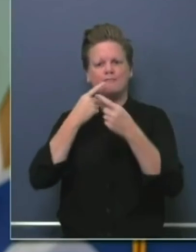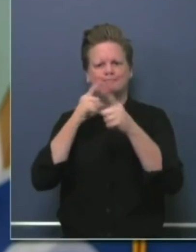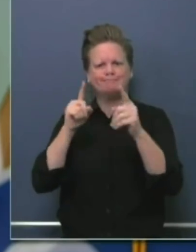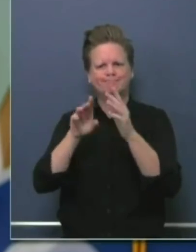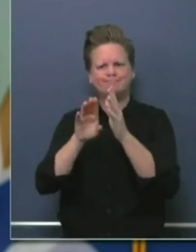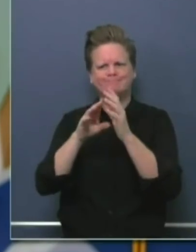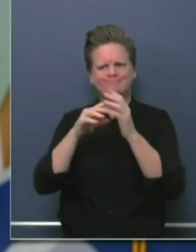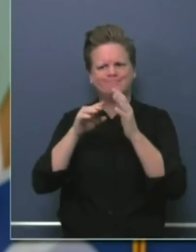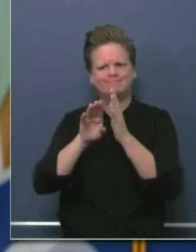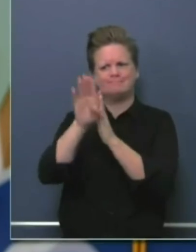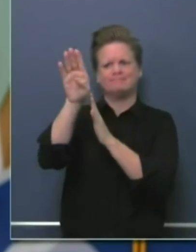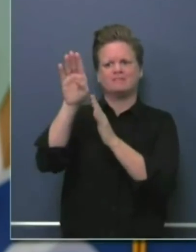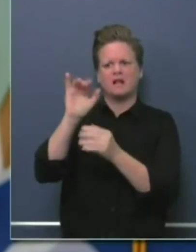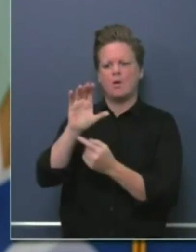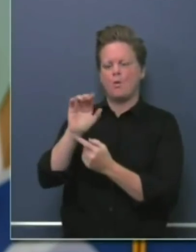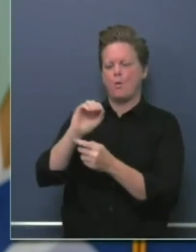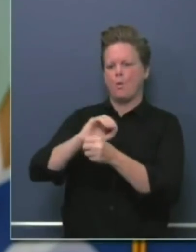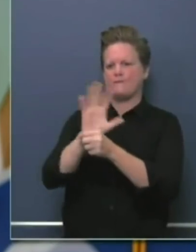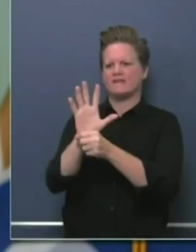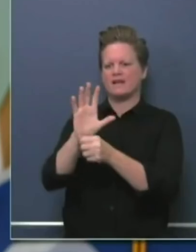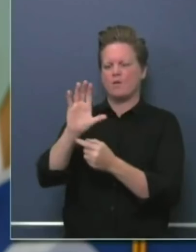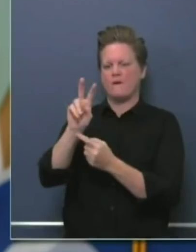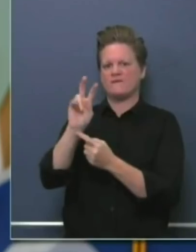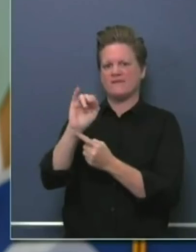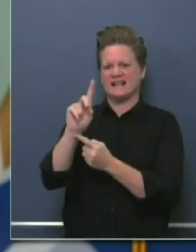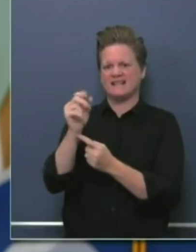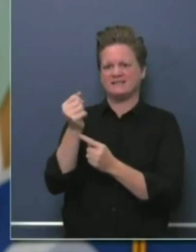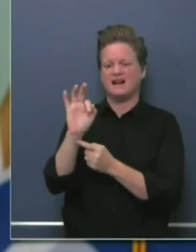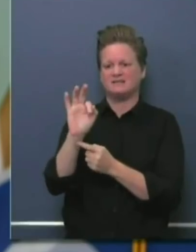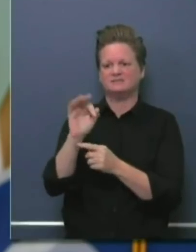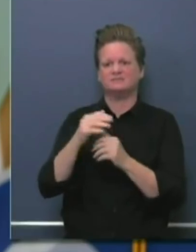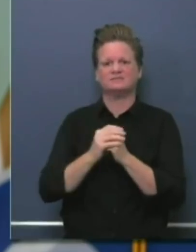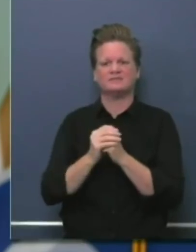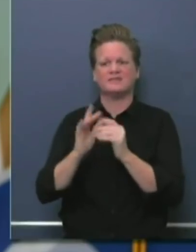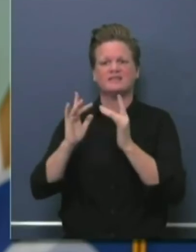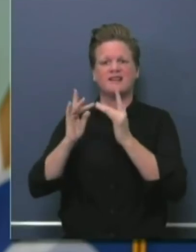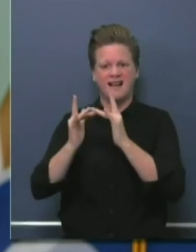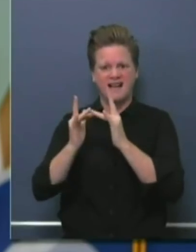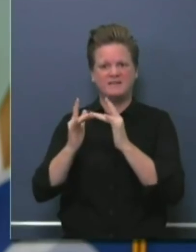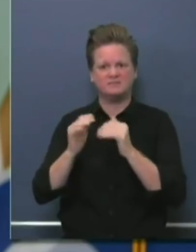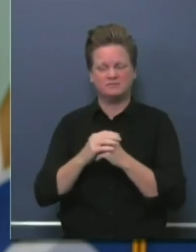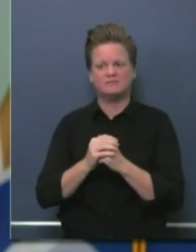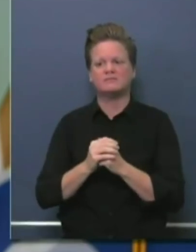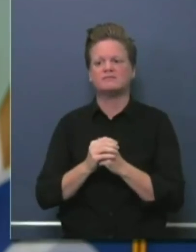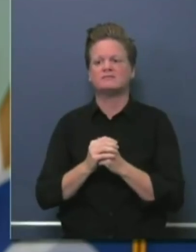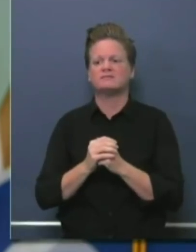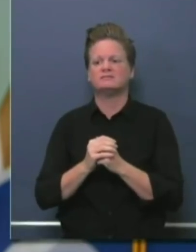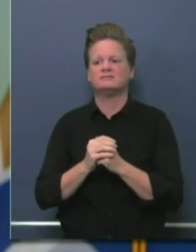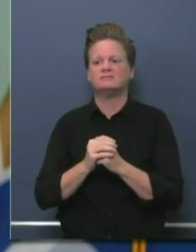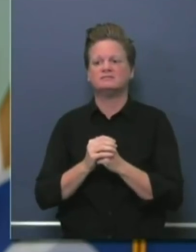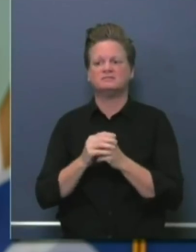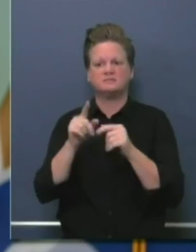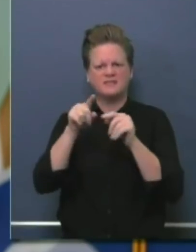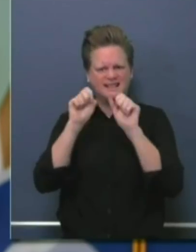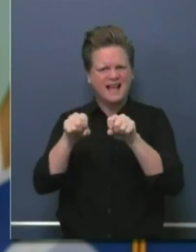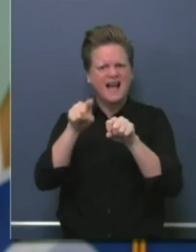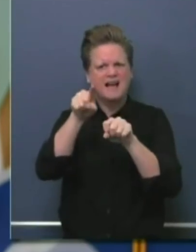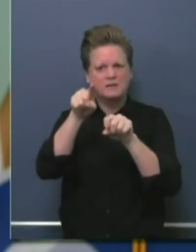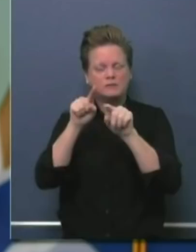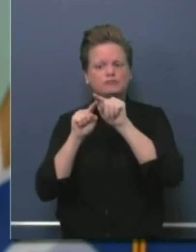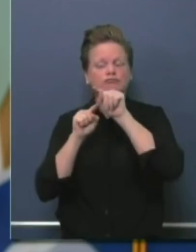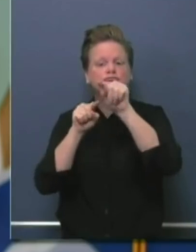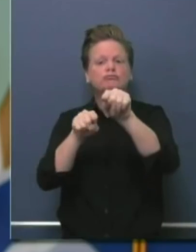not new site, well-known site, but a site that allows you to drill down and get more information about these testing sites if you go to